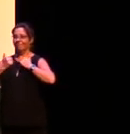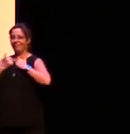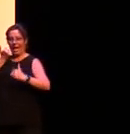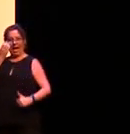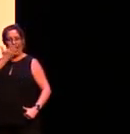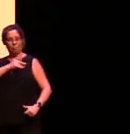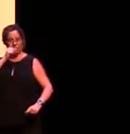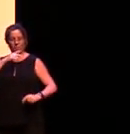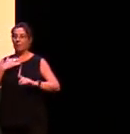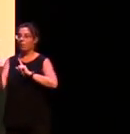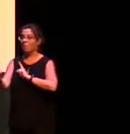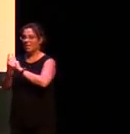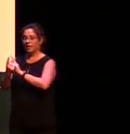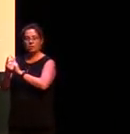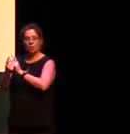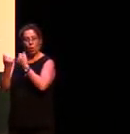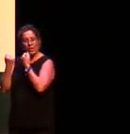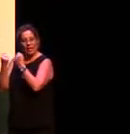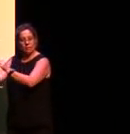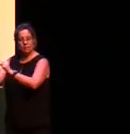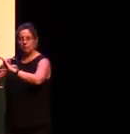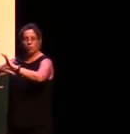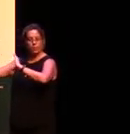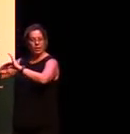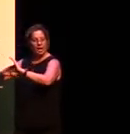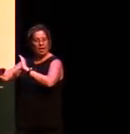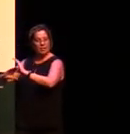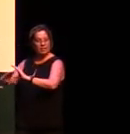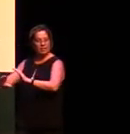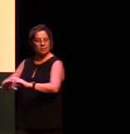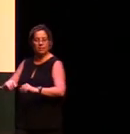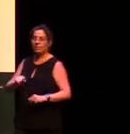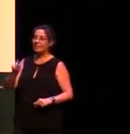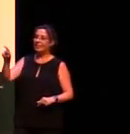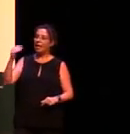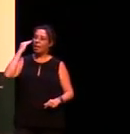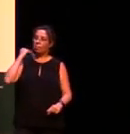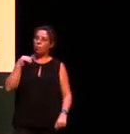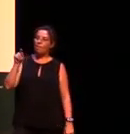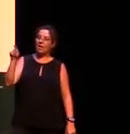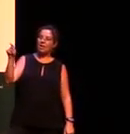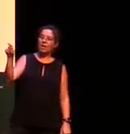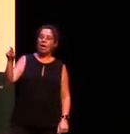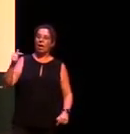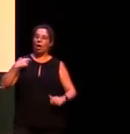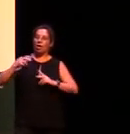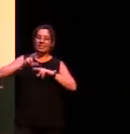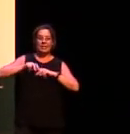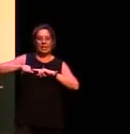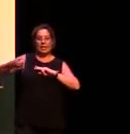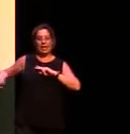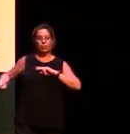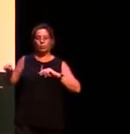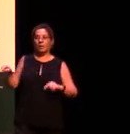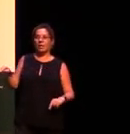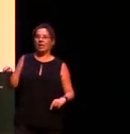world still connected to the country the lady I'm sitting next to here had never left country from the time she was born and a prominent sporting woman as